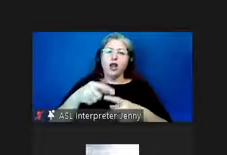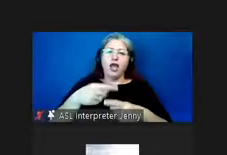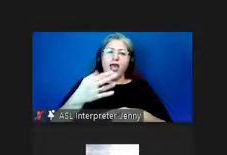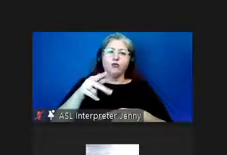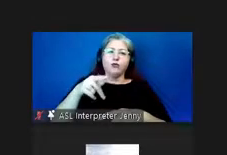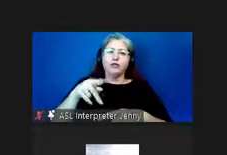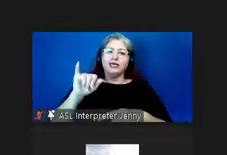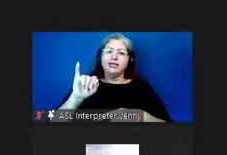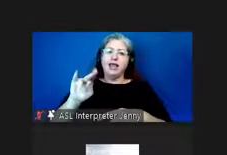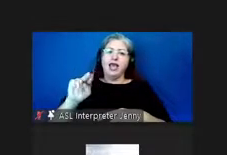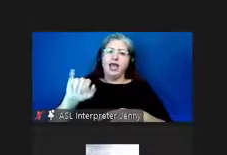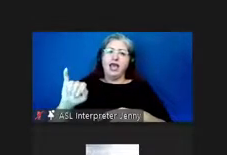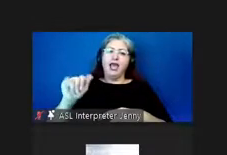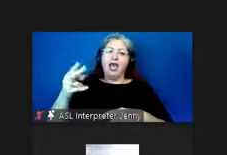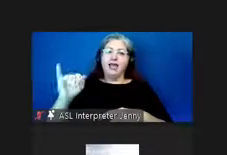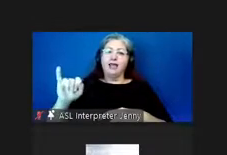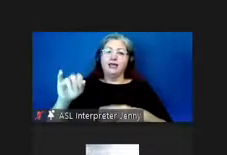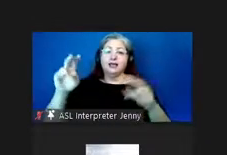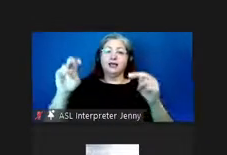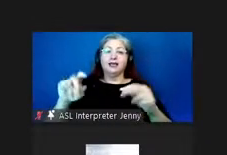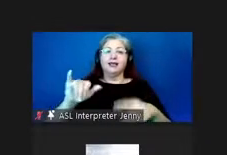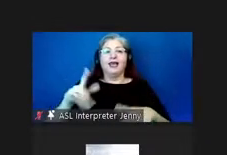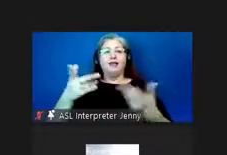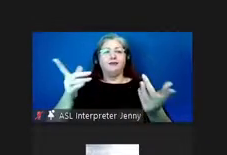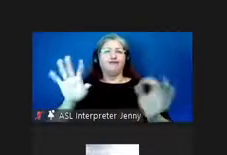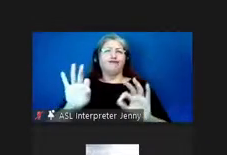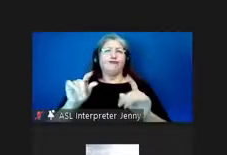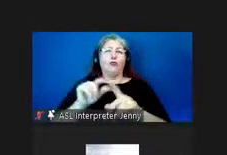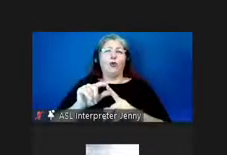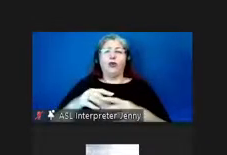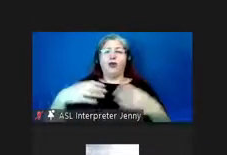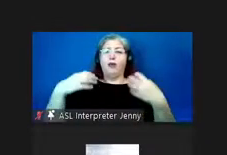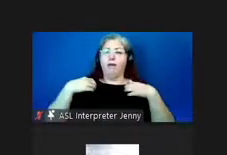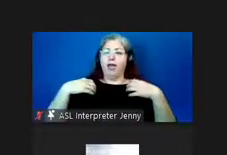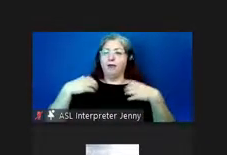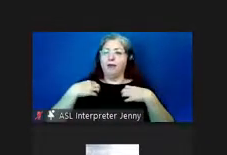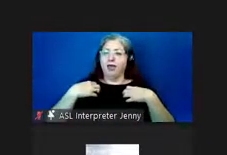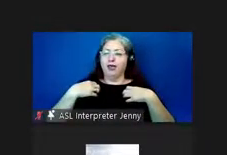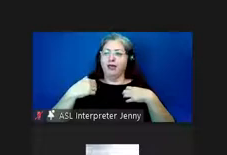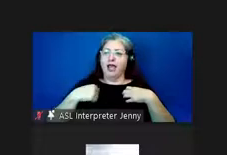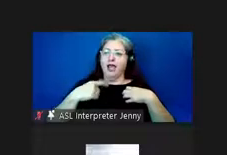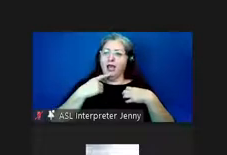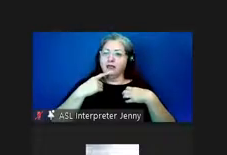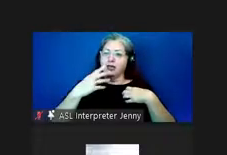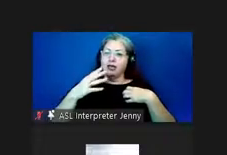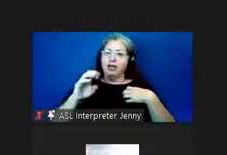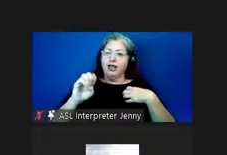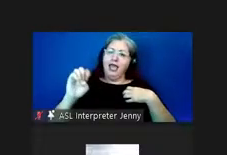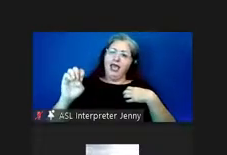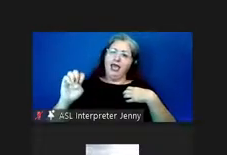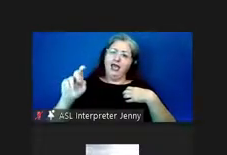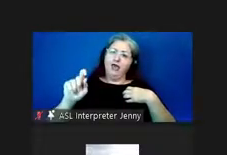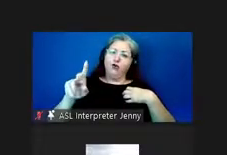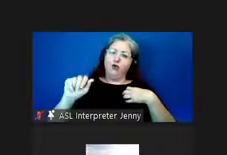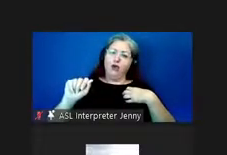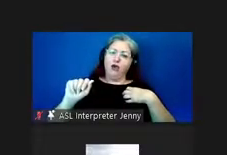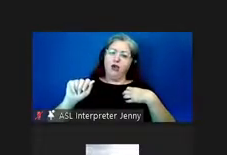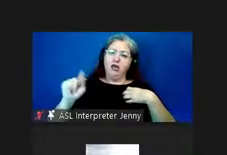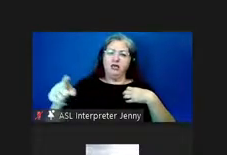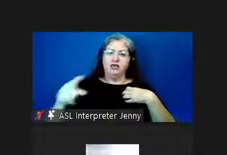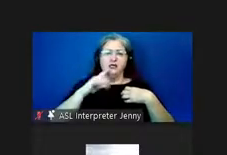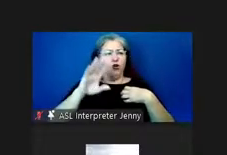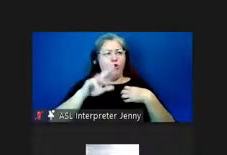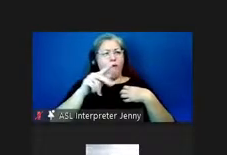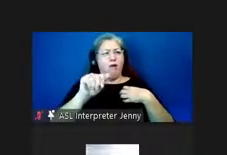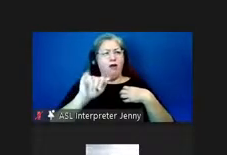we got to the innocuous word backpack and i said eke kua and he said